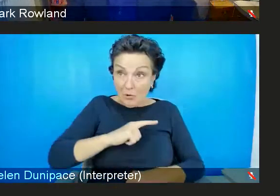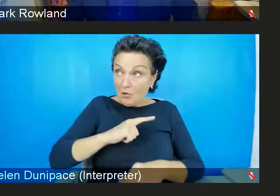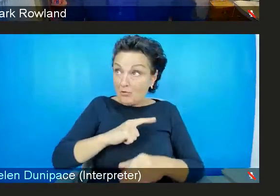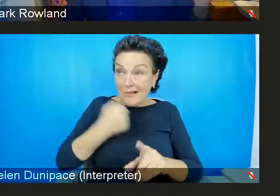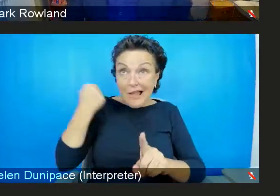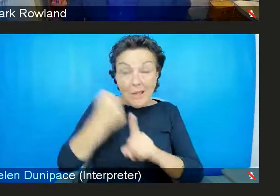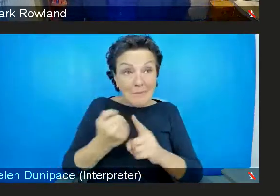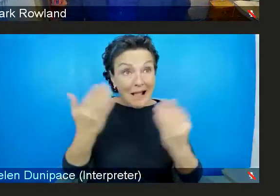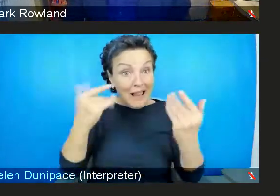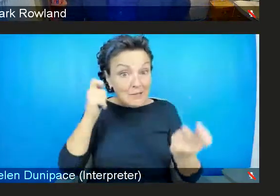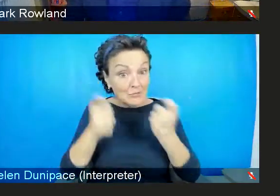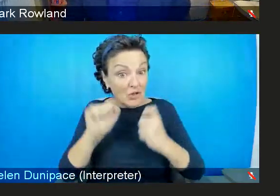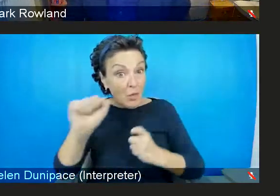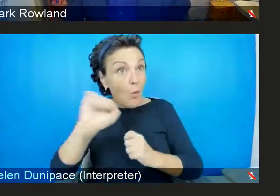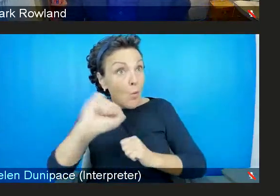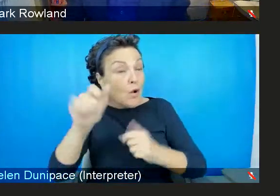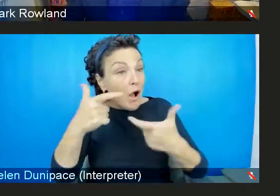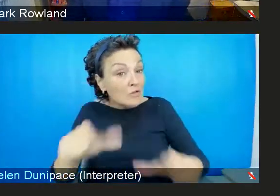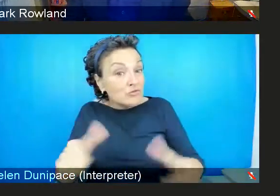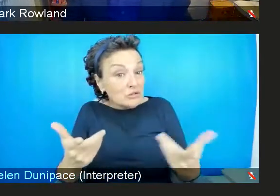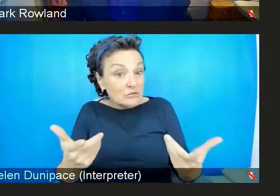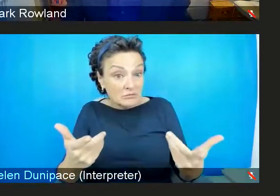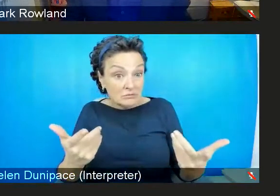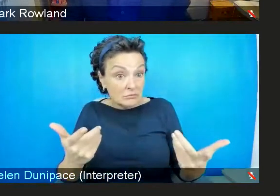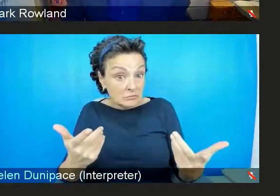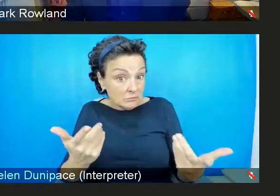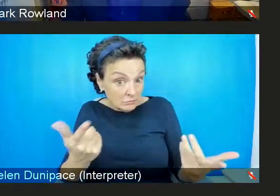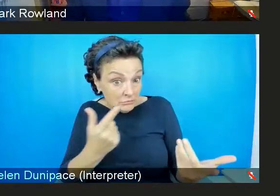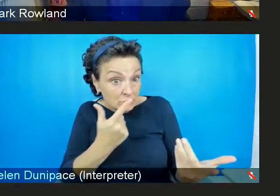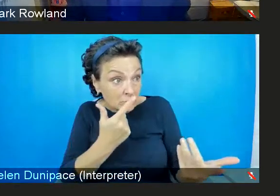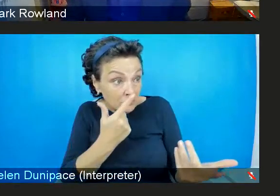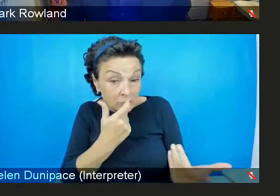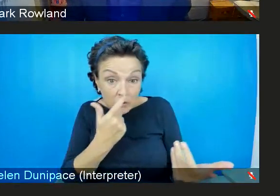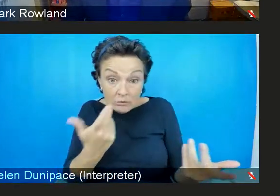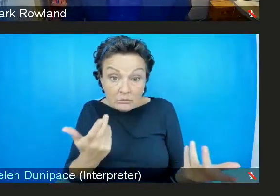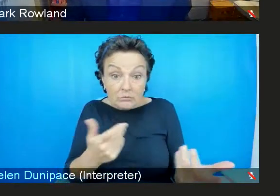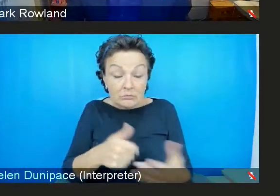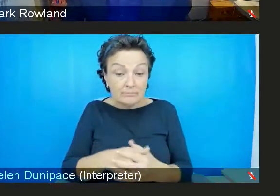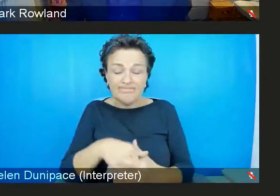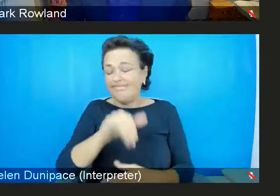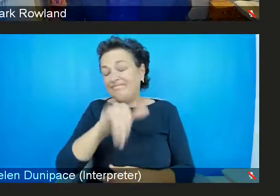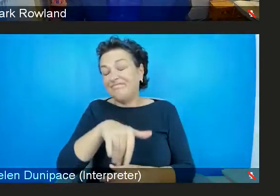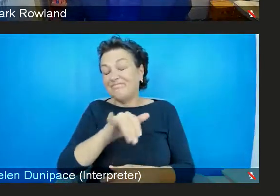change. Where they've lived before. Yeah.